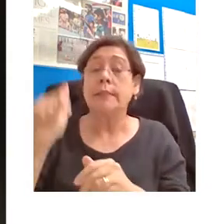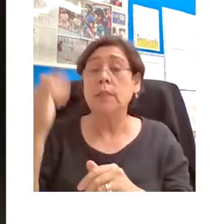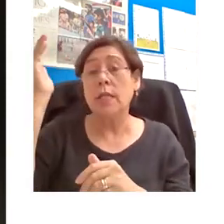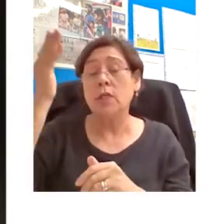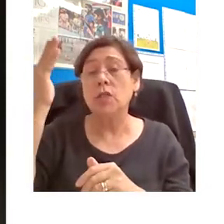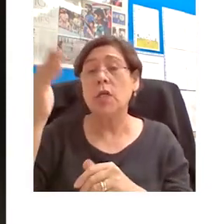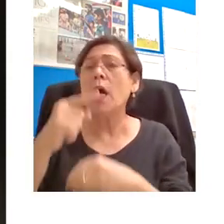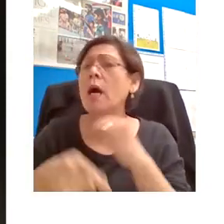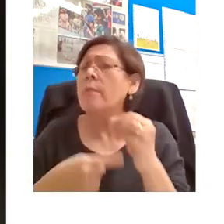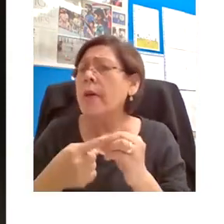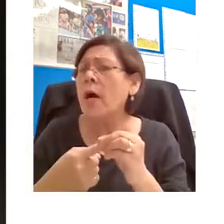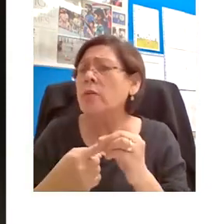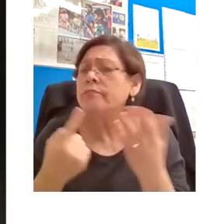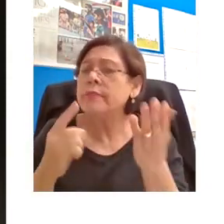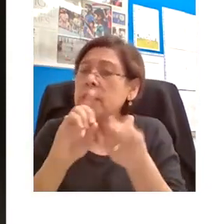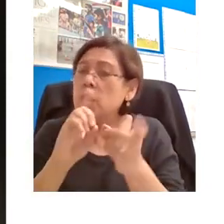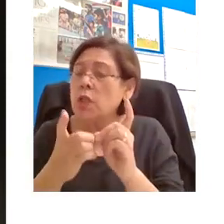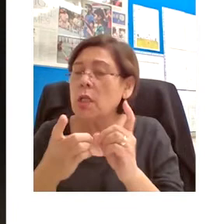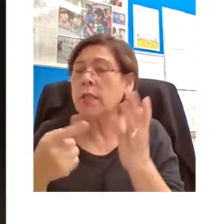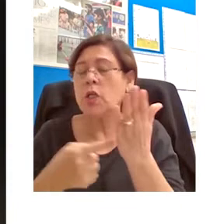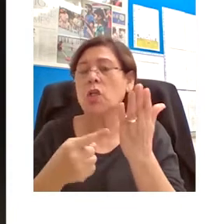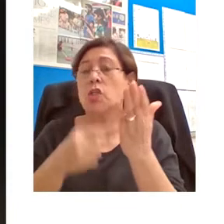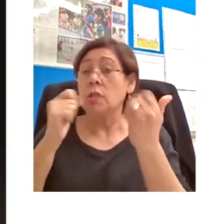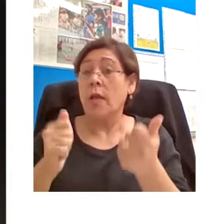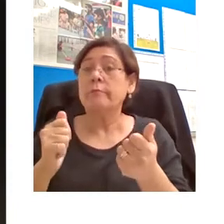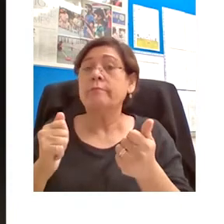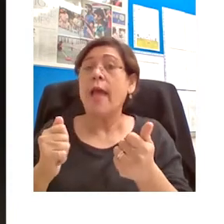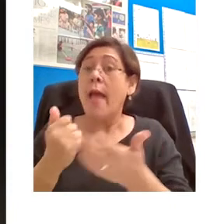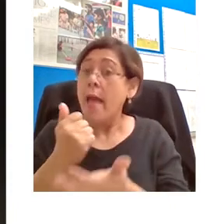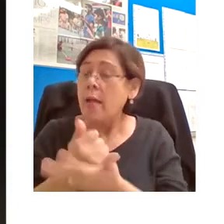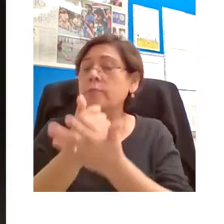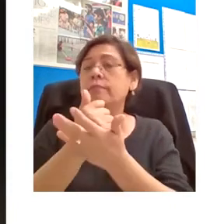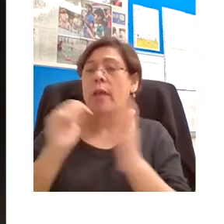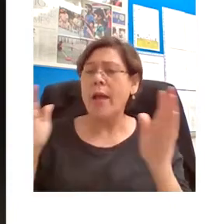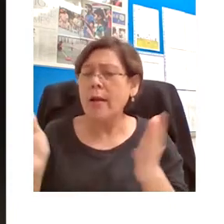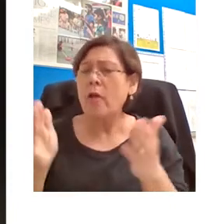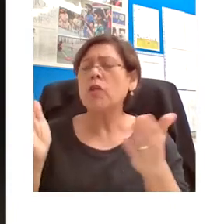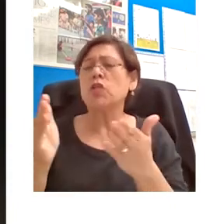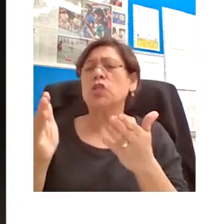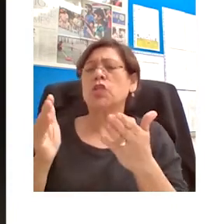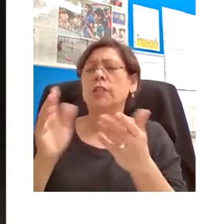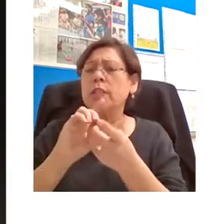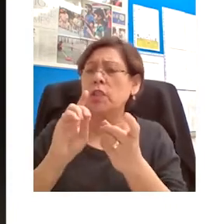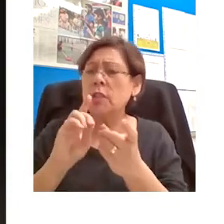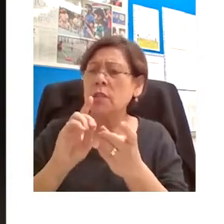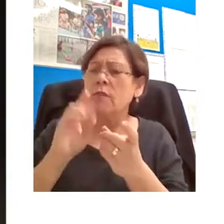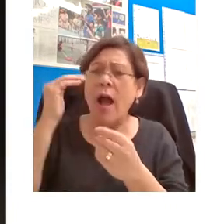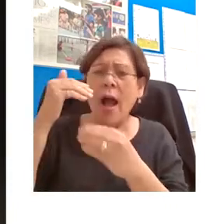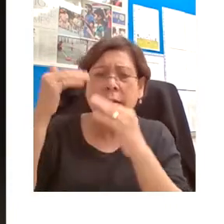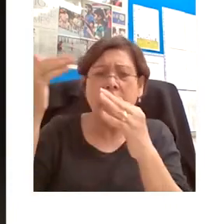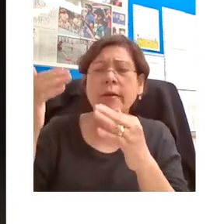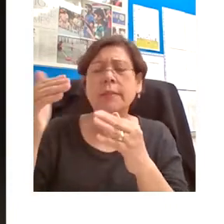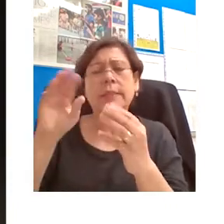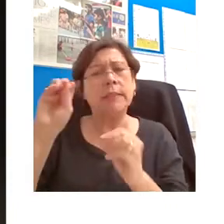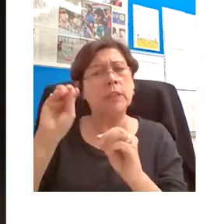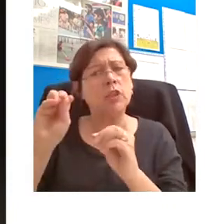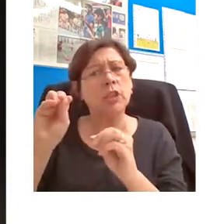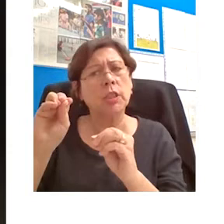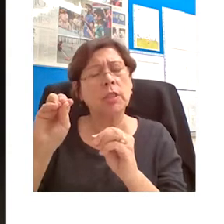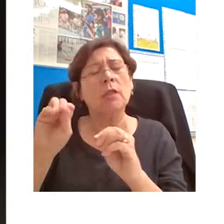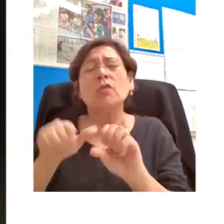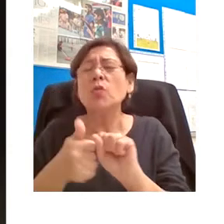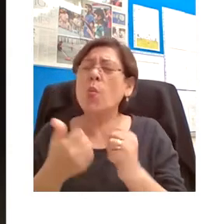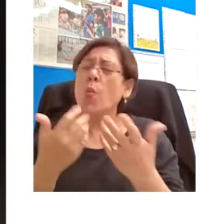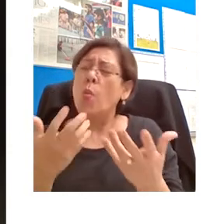enhance and transform traditional modes of teaching like the lecture. So we thought we would experiment a little bit with